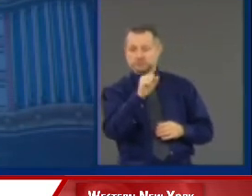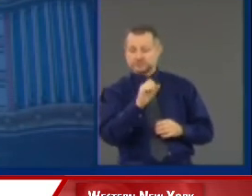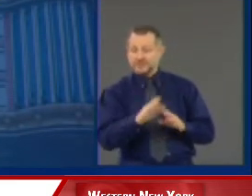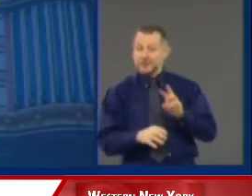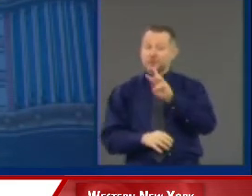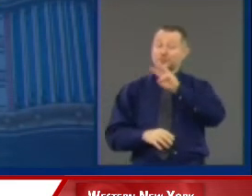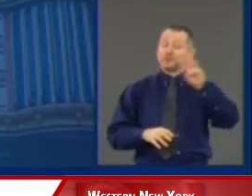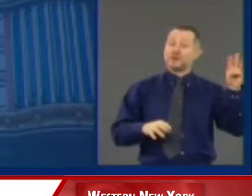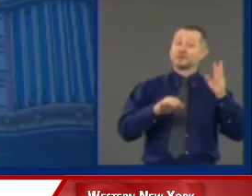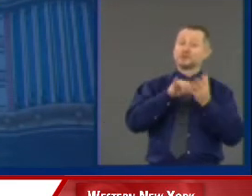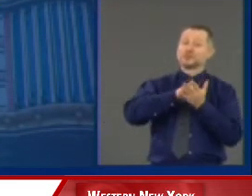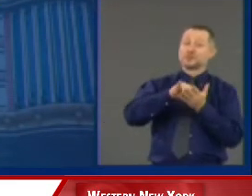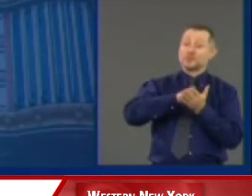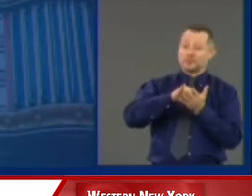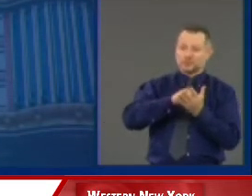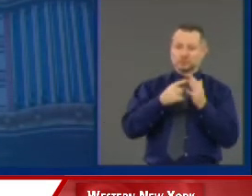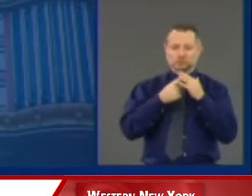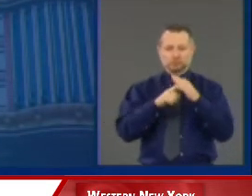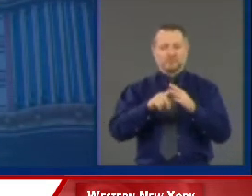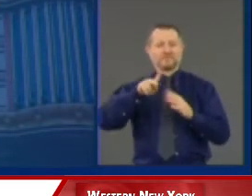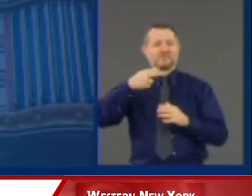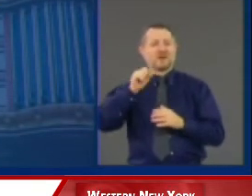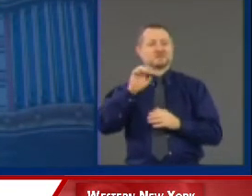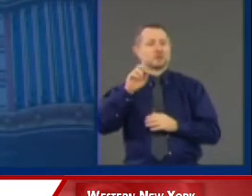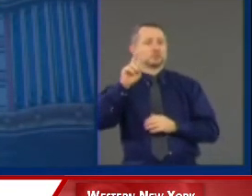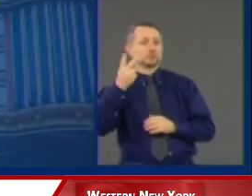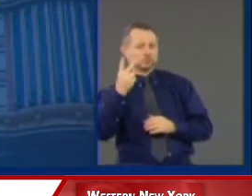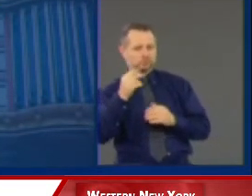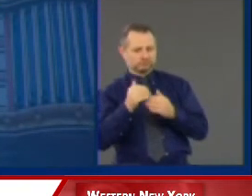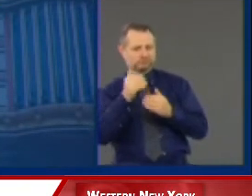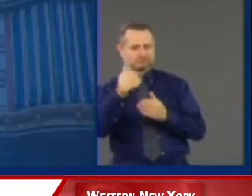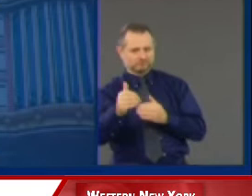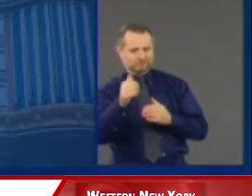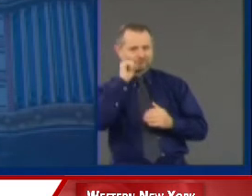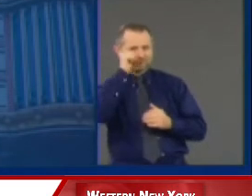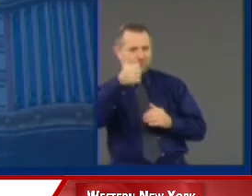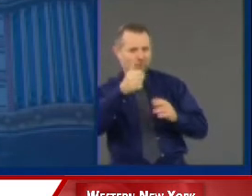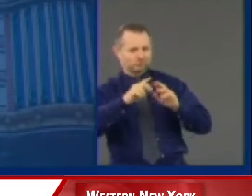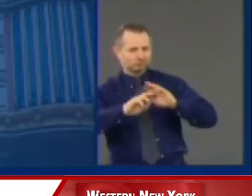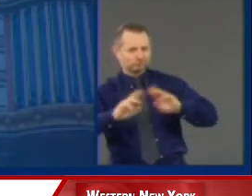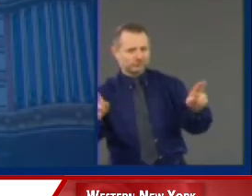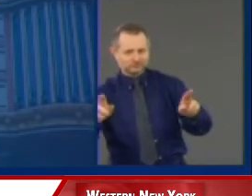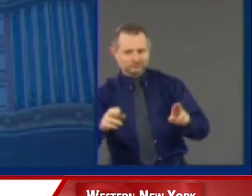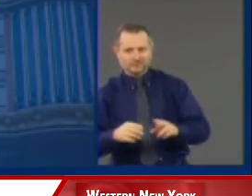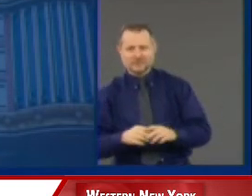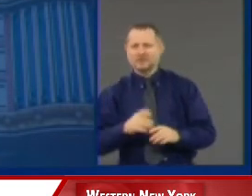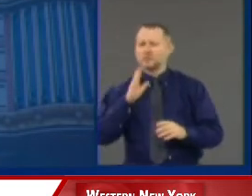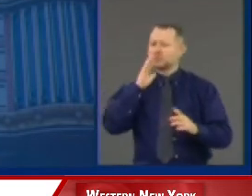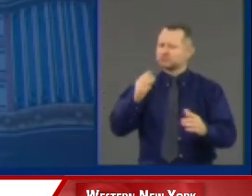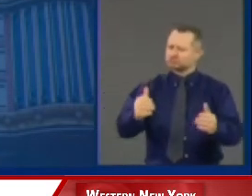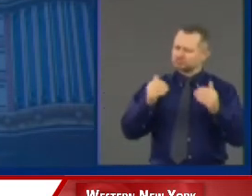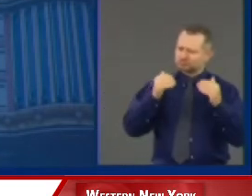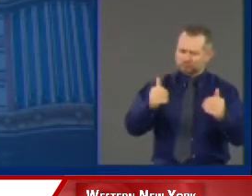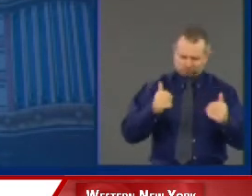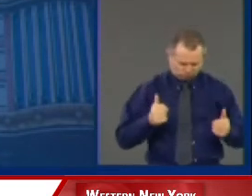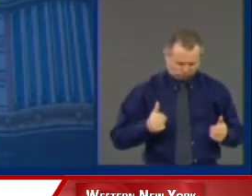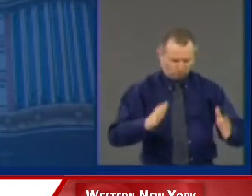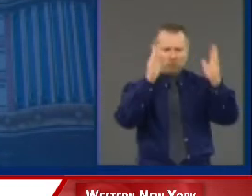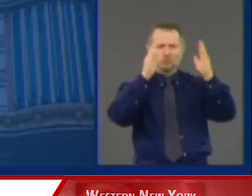expected to move to phase two tomorrow. And we expect that to happen. We have